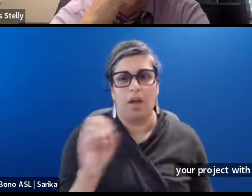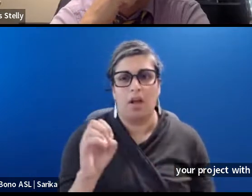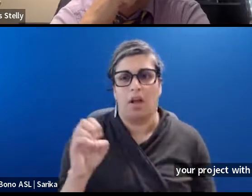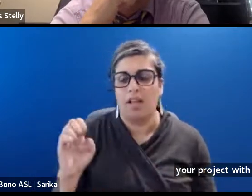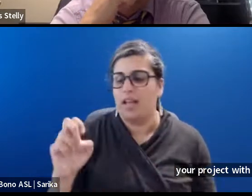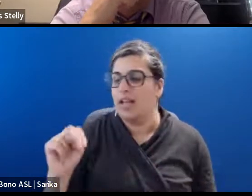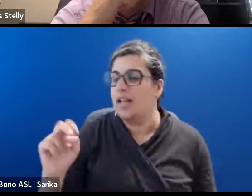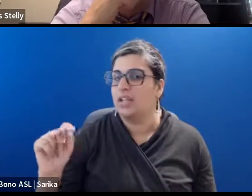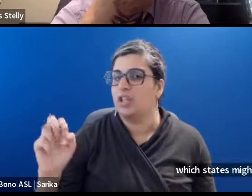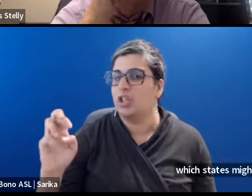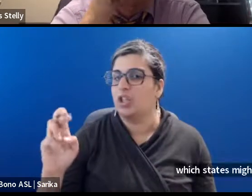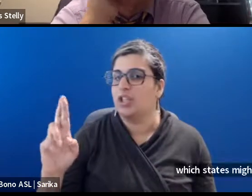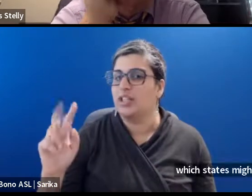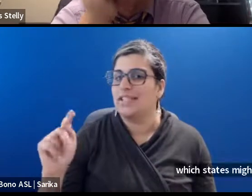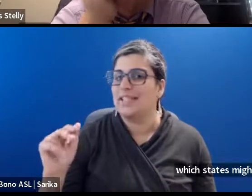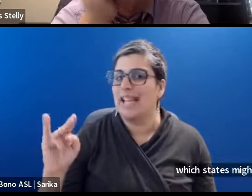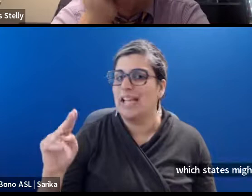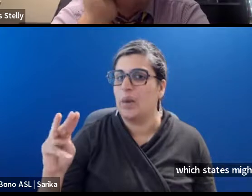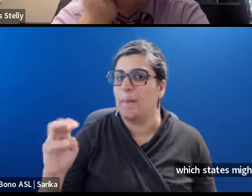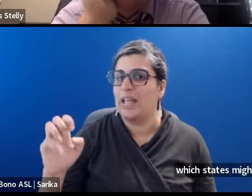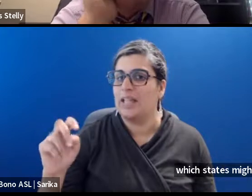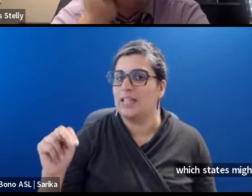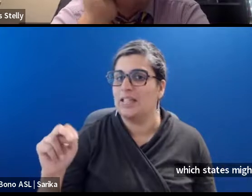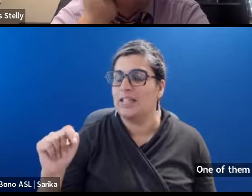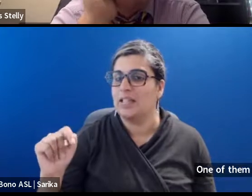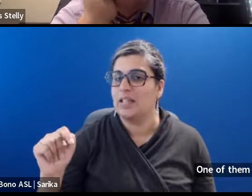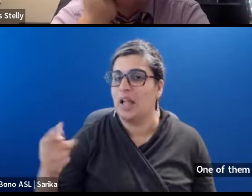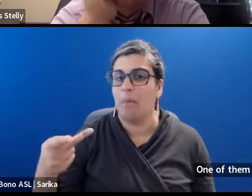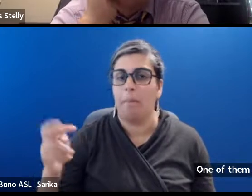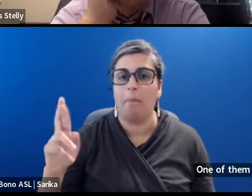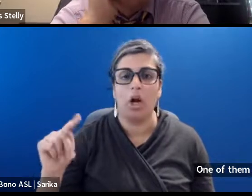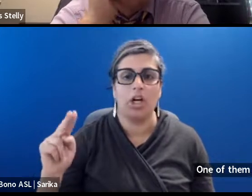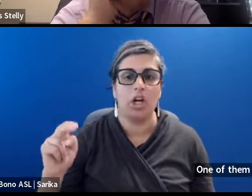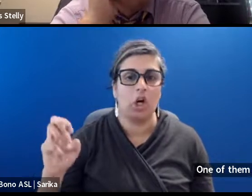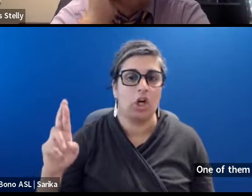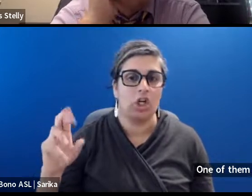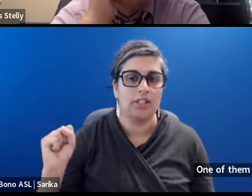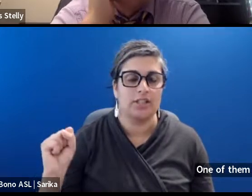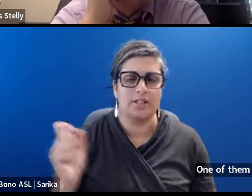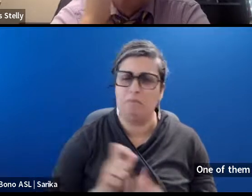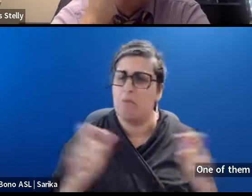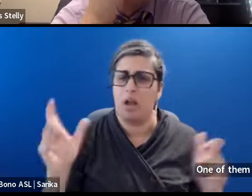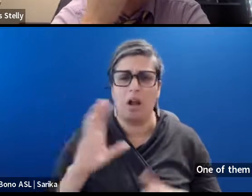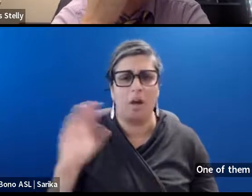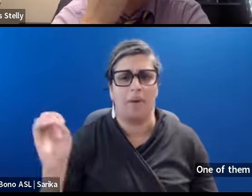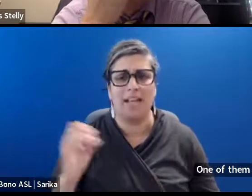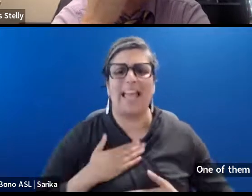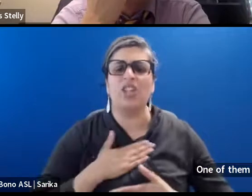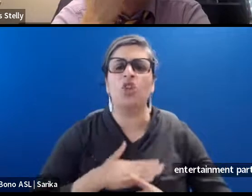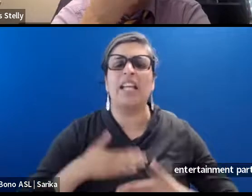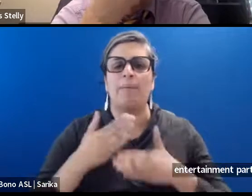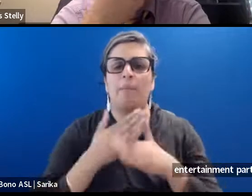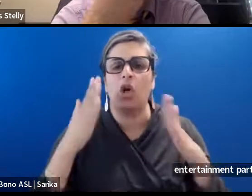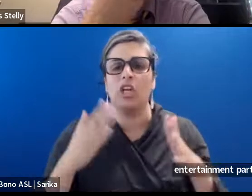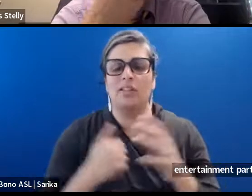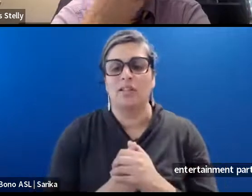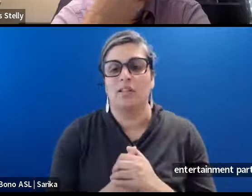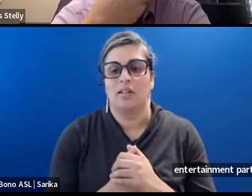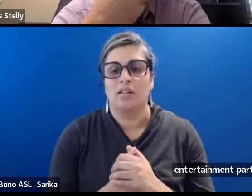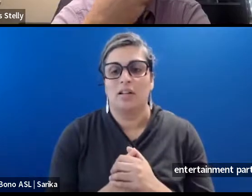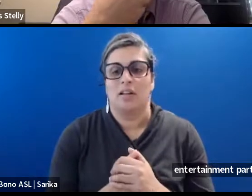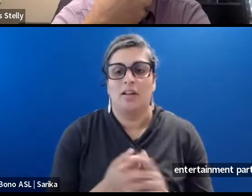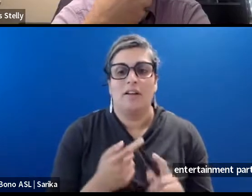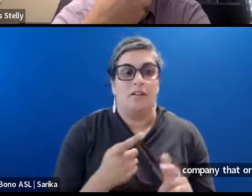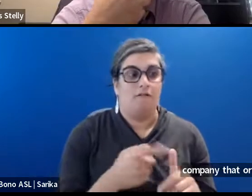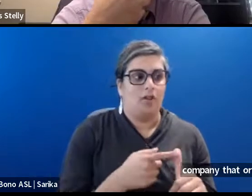partners, um, which is a, it's a big company that, um, originally was, um, dealing with payroll for